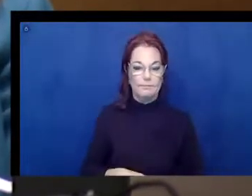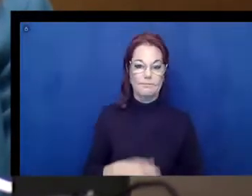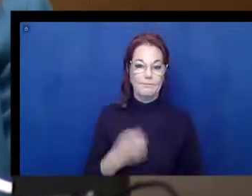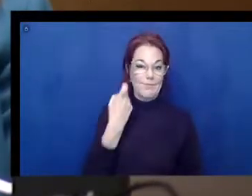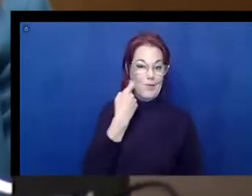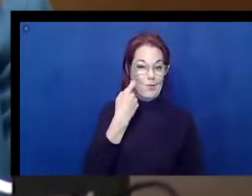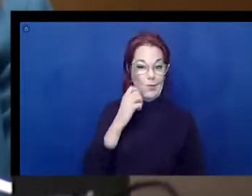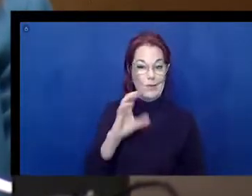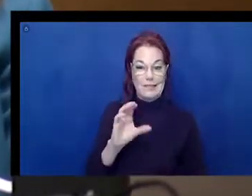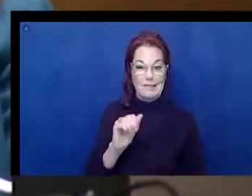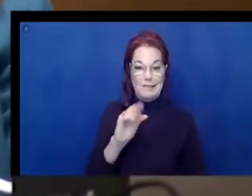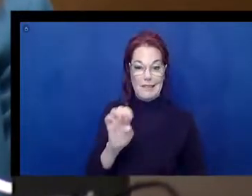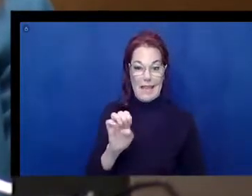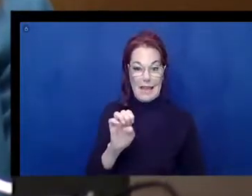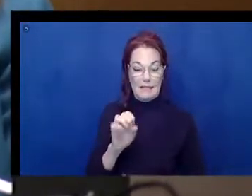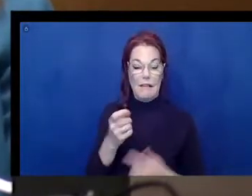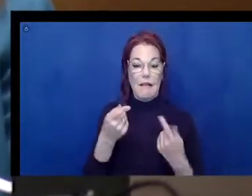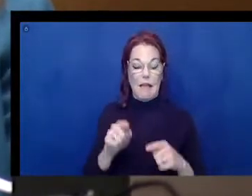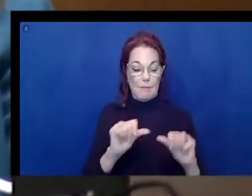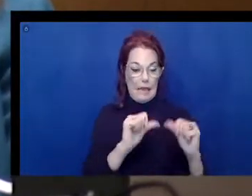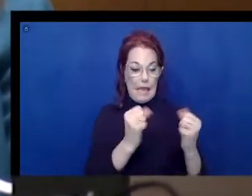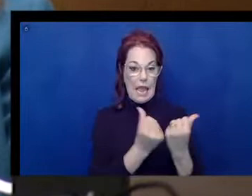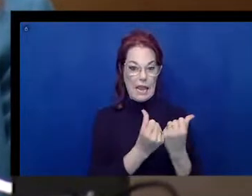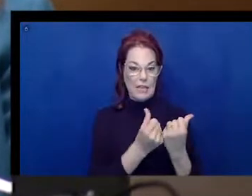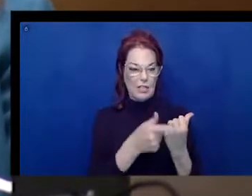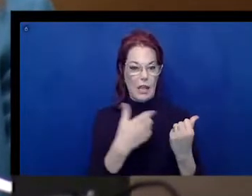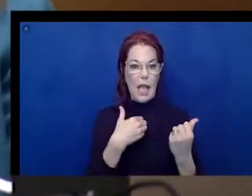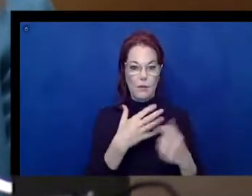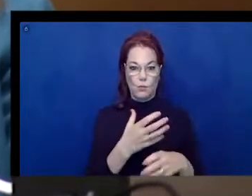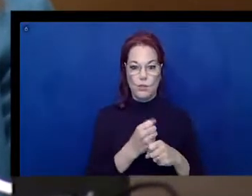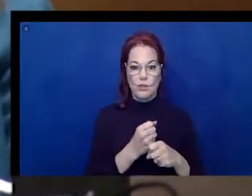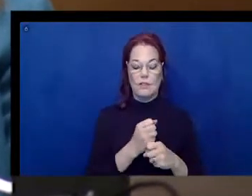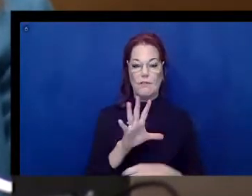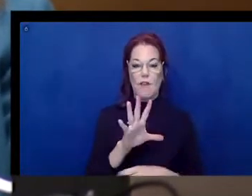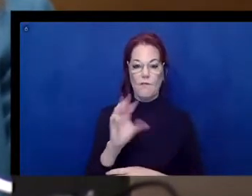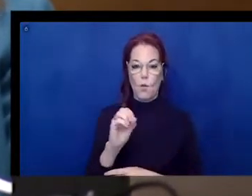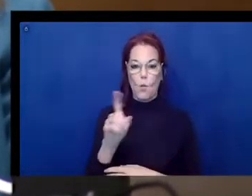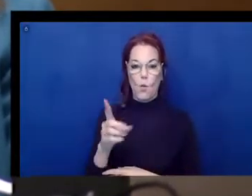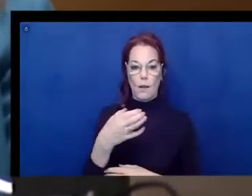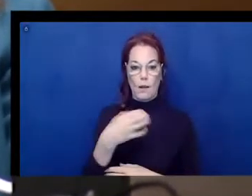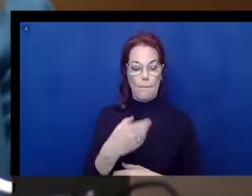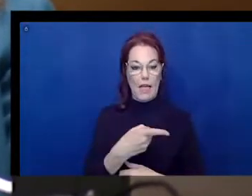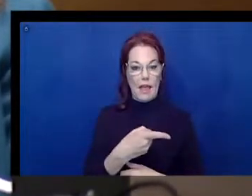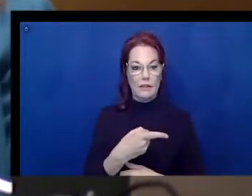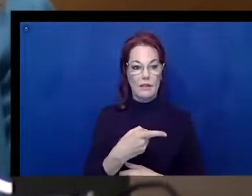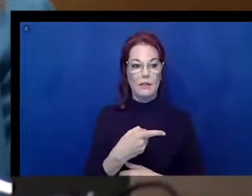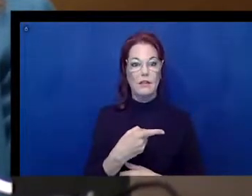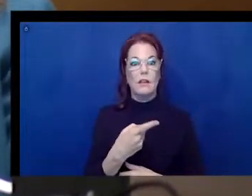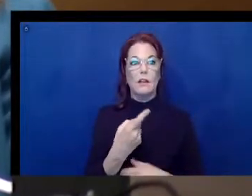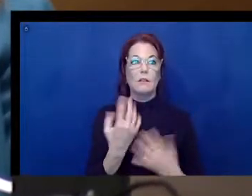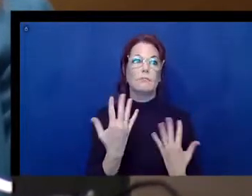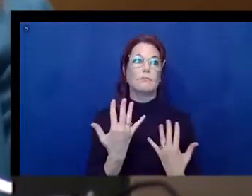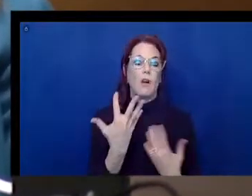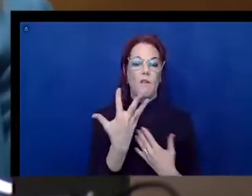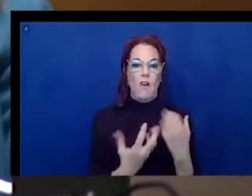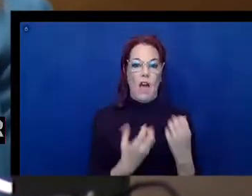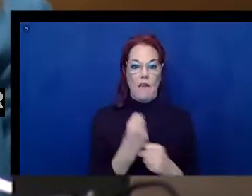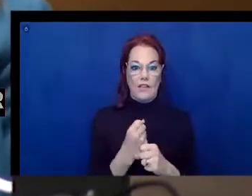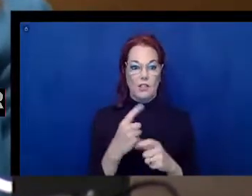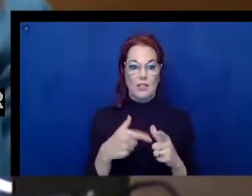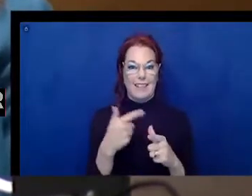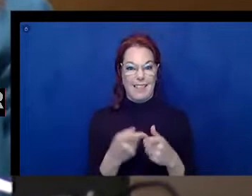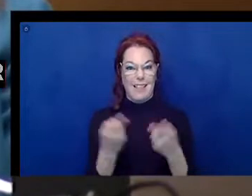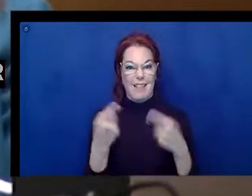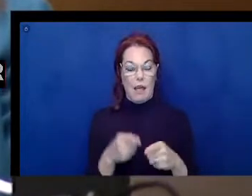sat on a Section 508 complaint for nearly five years and had to be sued under the Administrative Procedure Act in order to act.